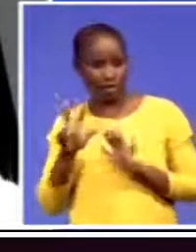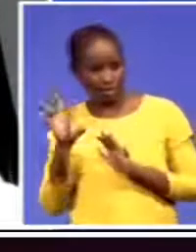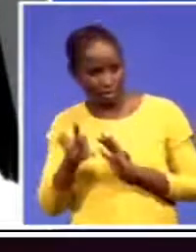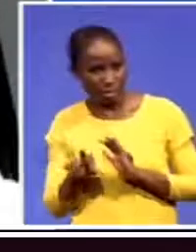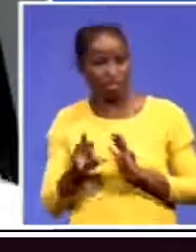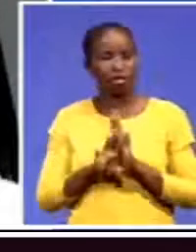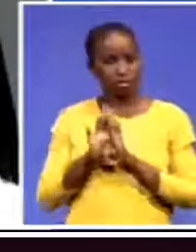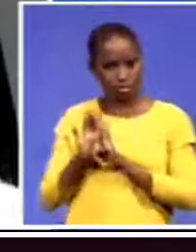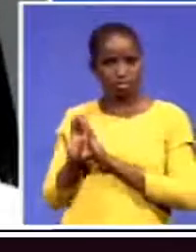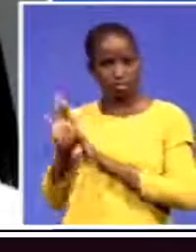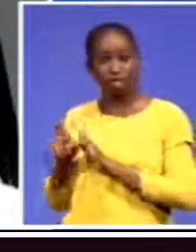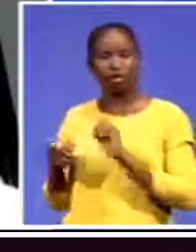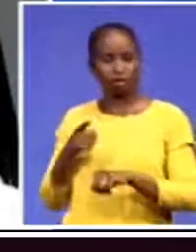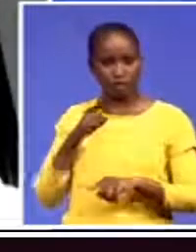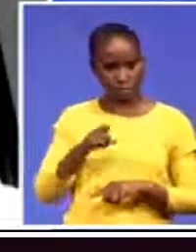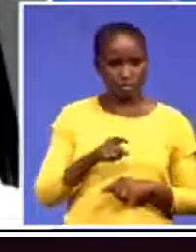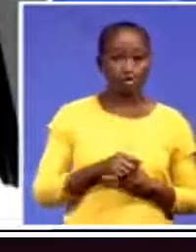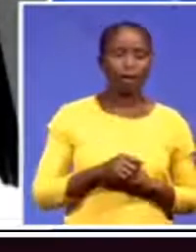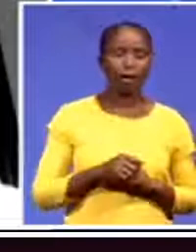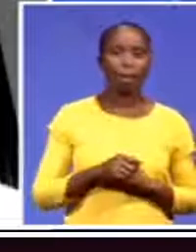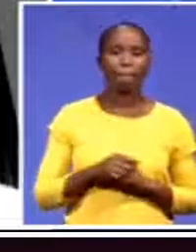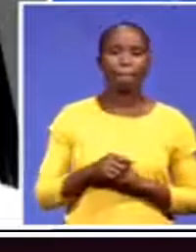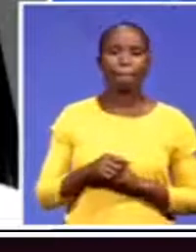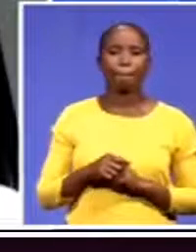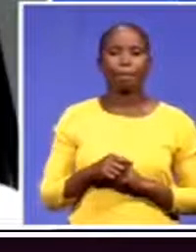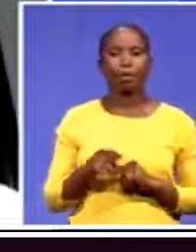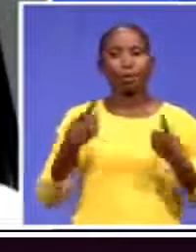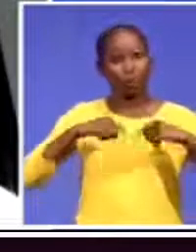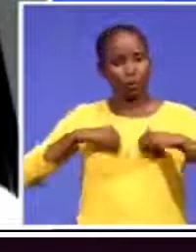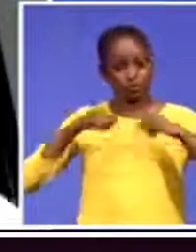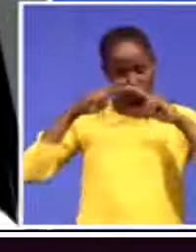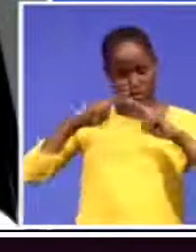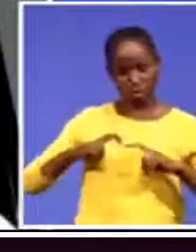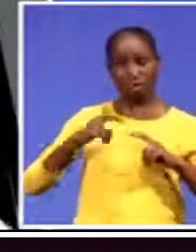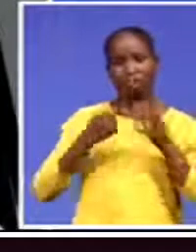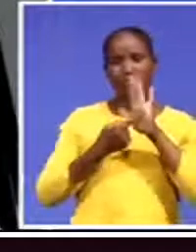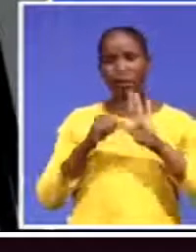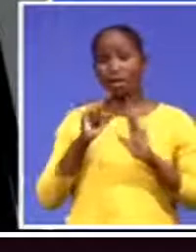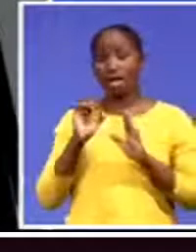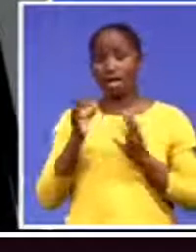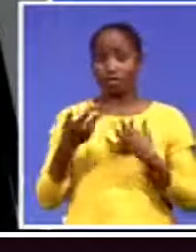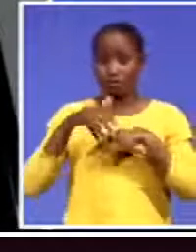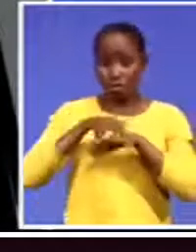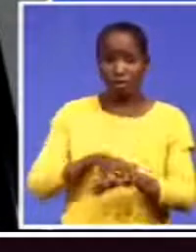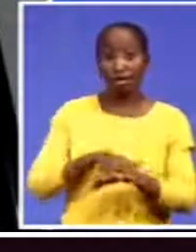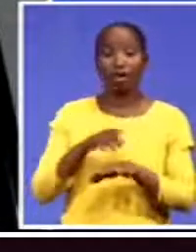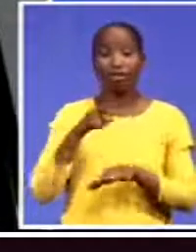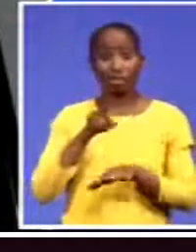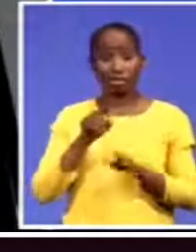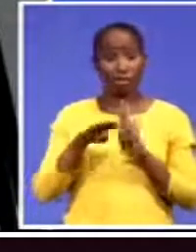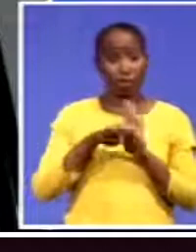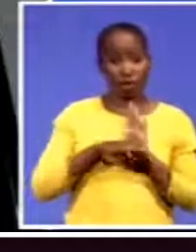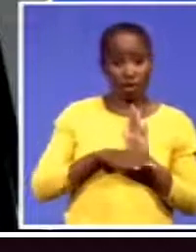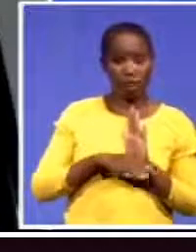our research shows that if we implement a regulation as a stimulus programme, intra-African trade could be lifted by as much as